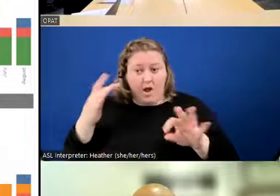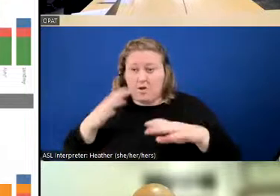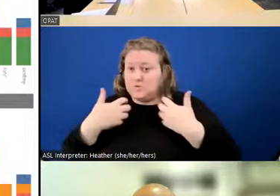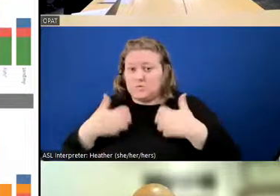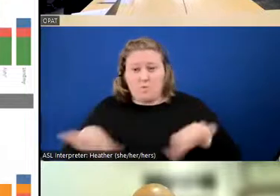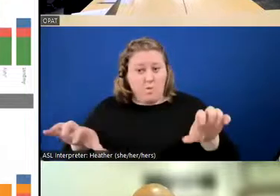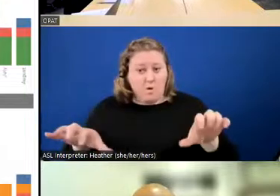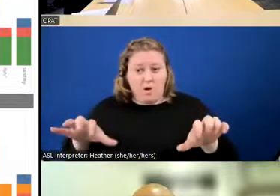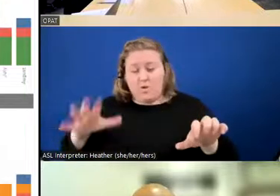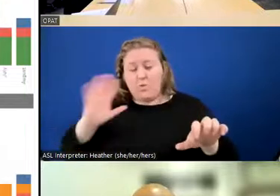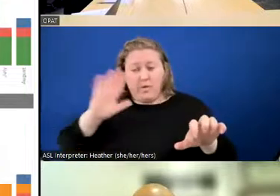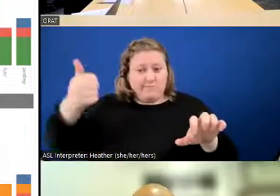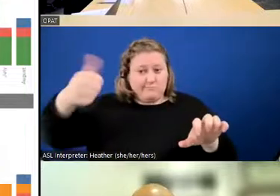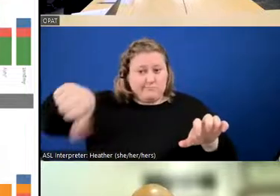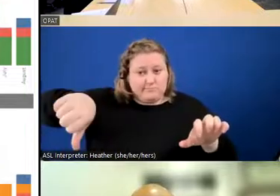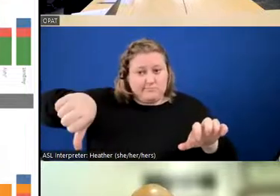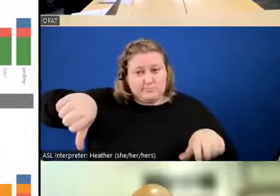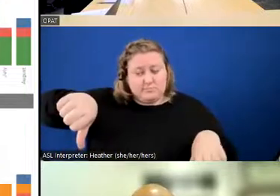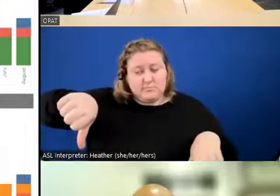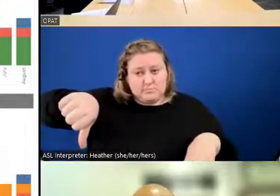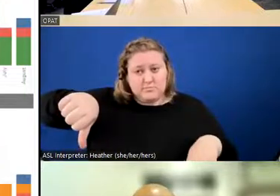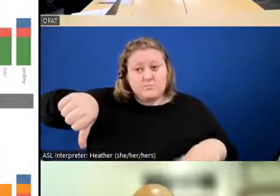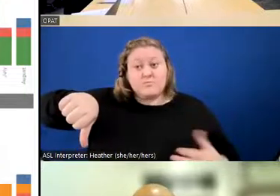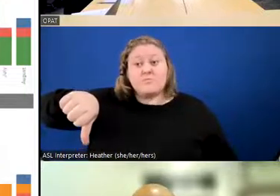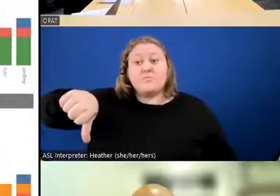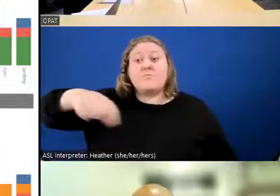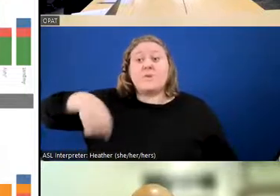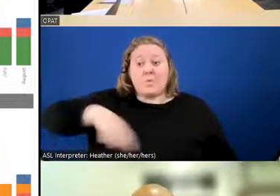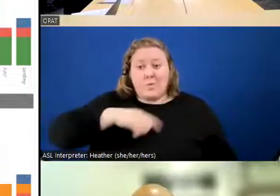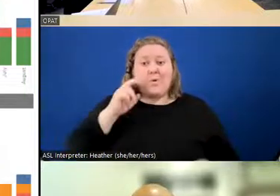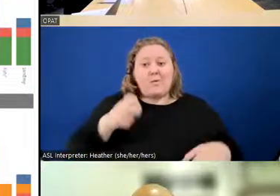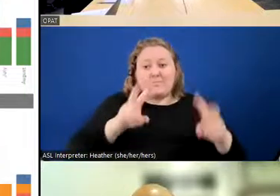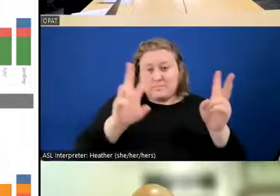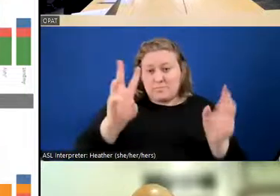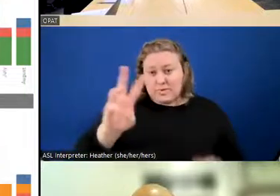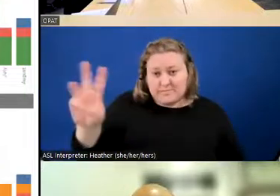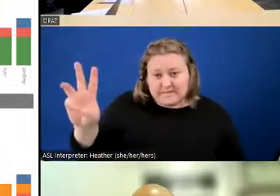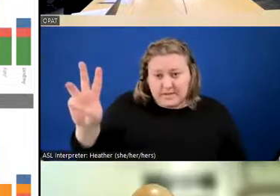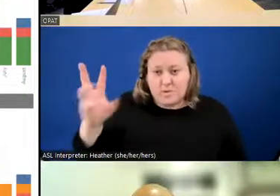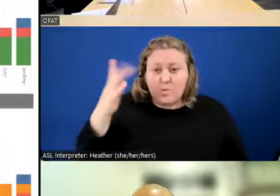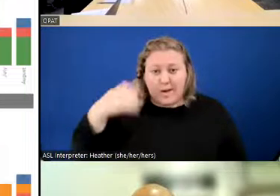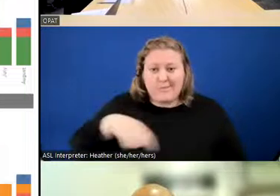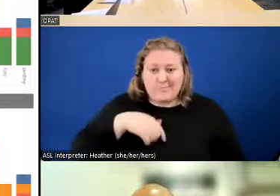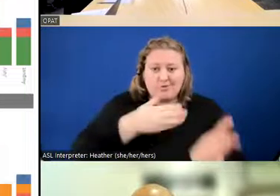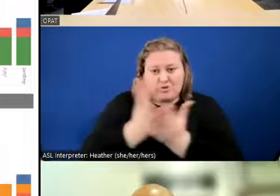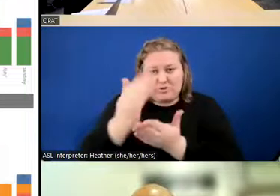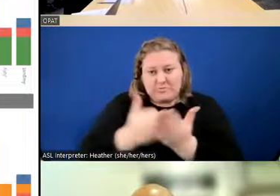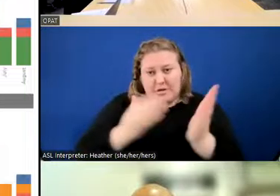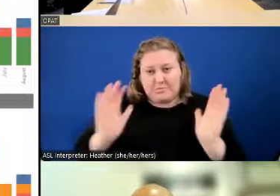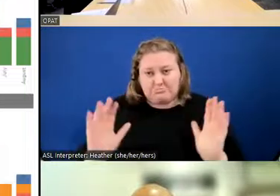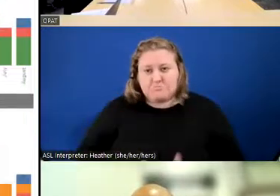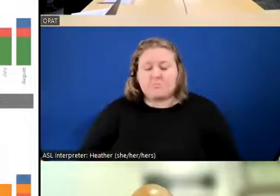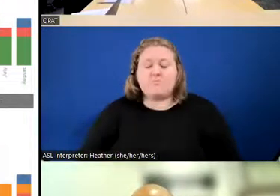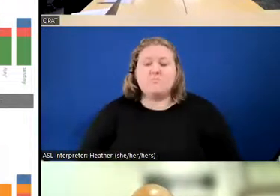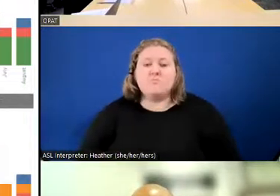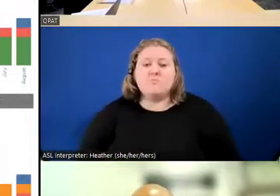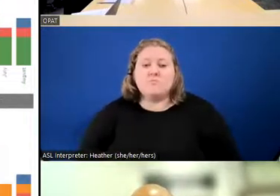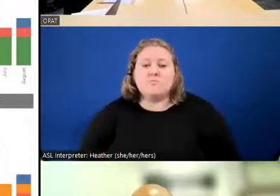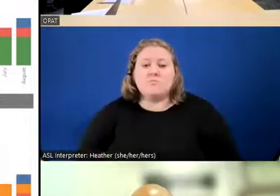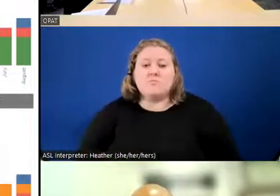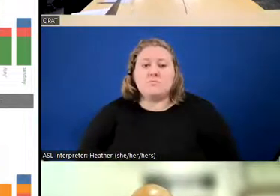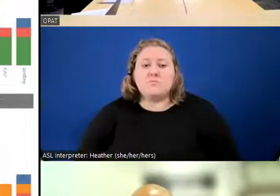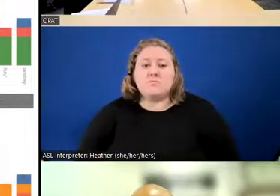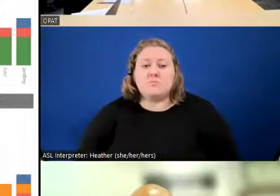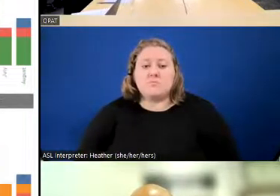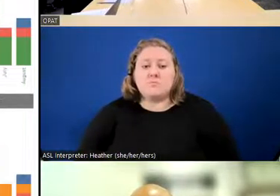recommendation of the civilian review board, all of which we will put on our website because we are transparent. But I did want to